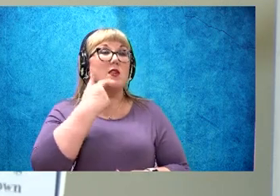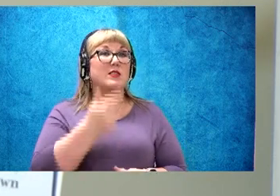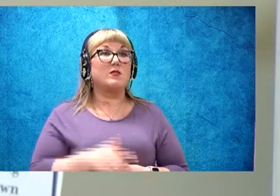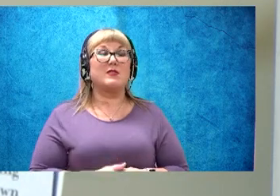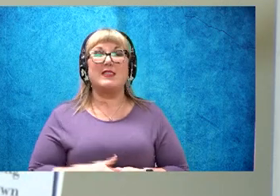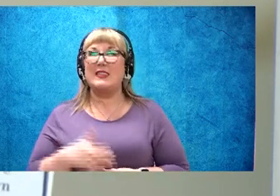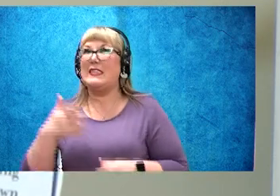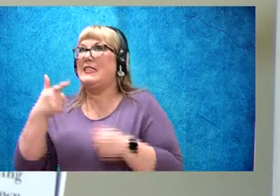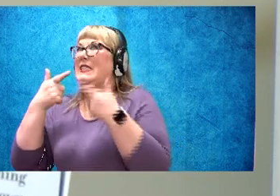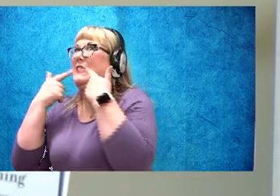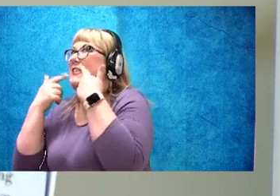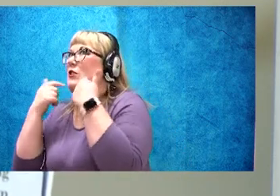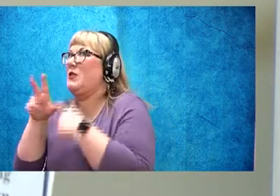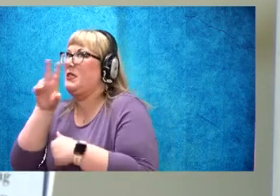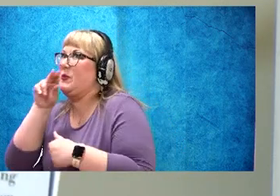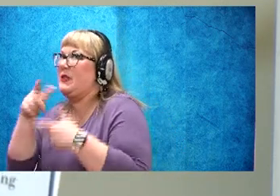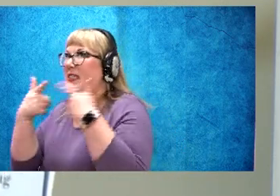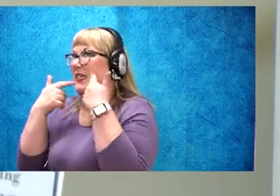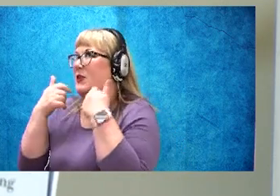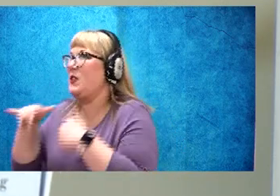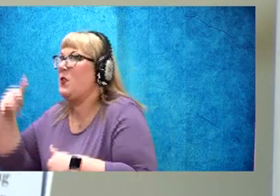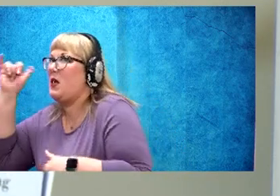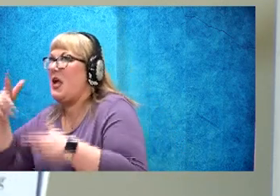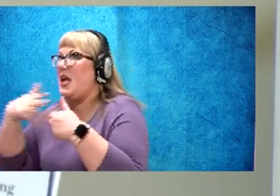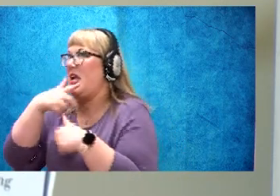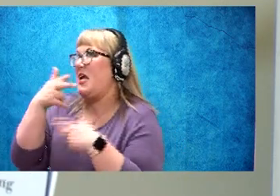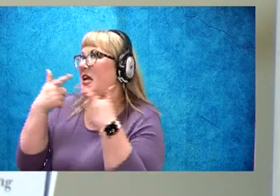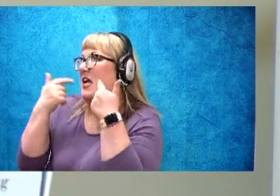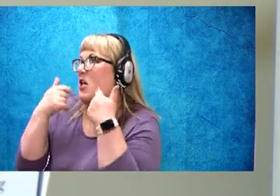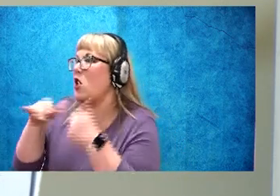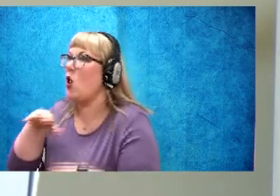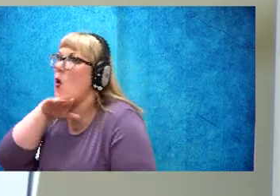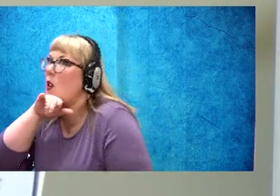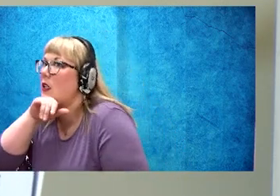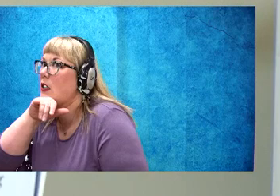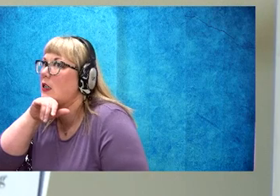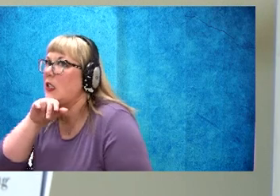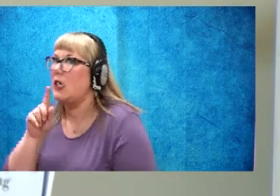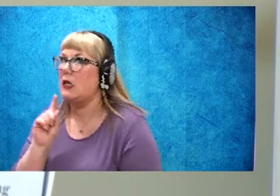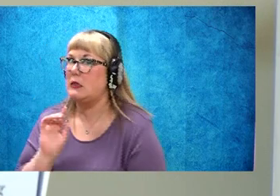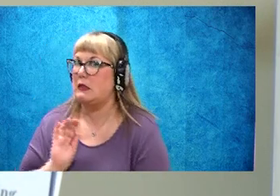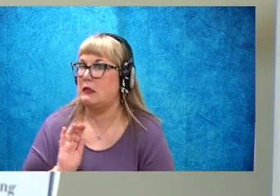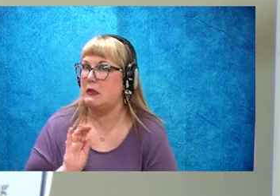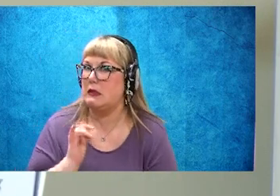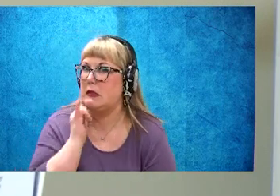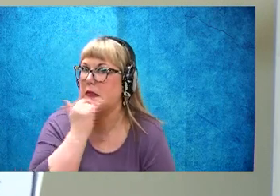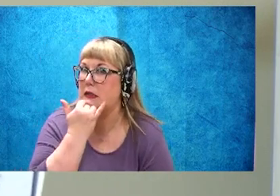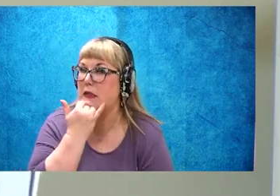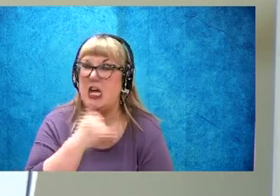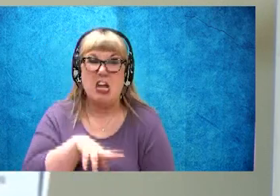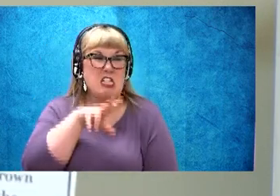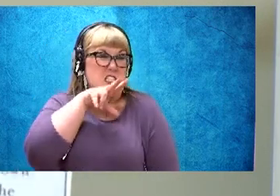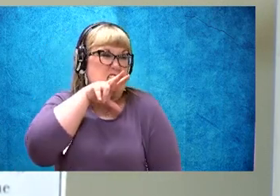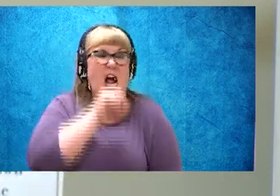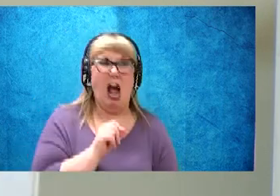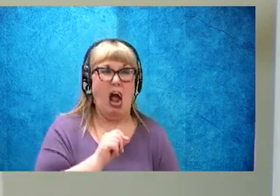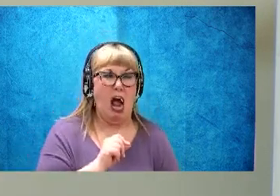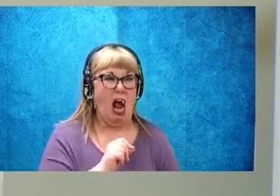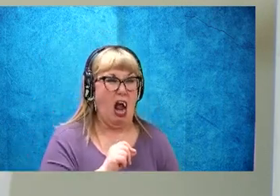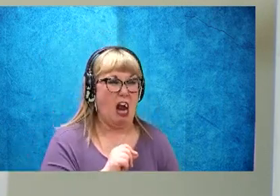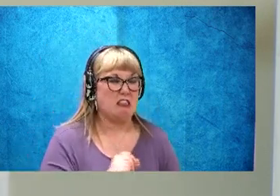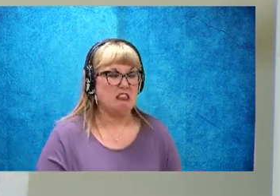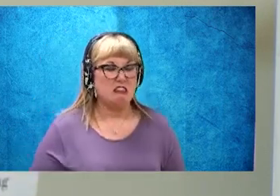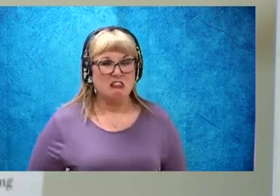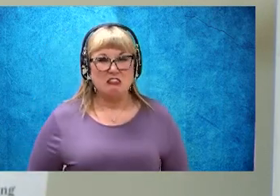Giggle, giggle, giggle, quack. Giggle, moo. Giggle, oink. Uh-oh. Duck! Screamed Farmer